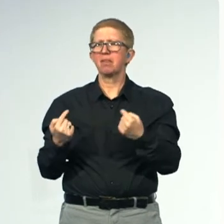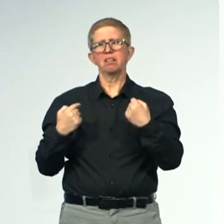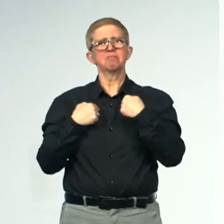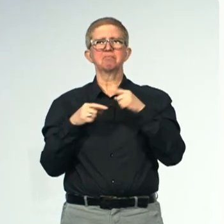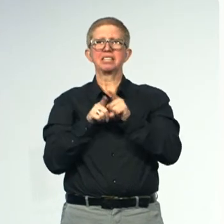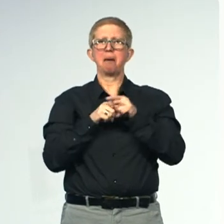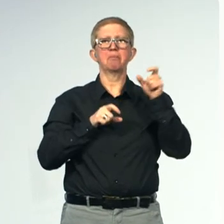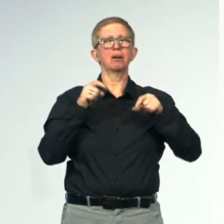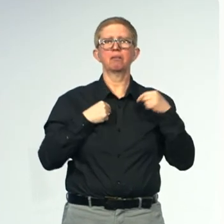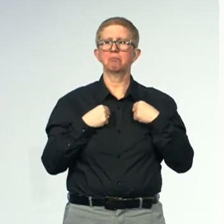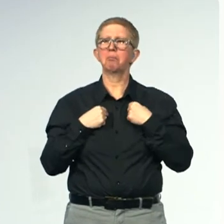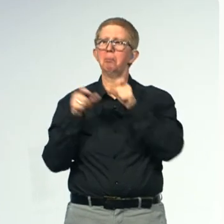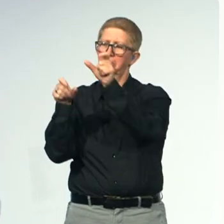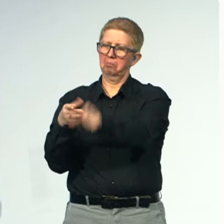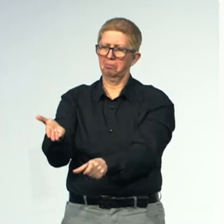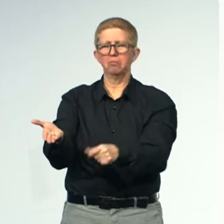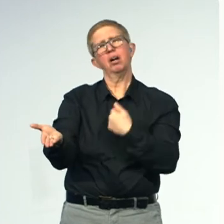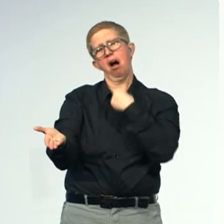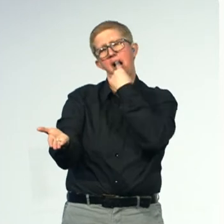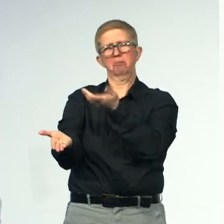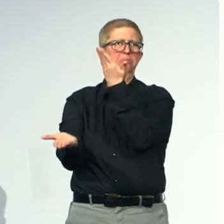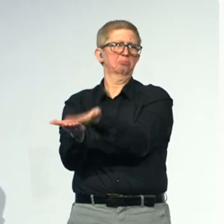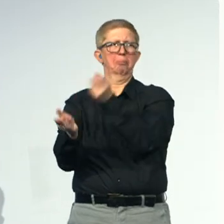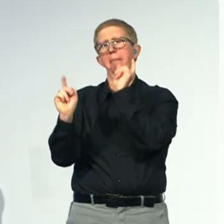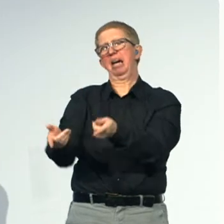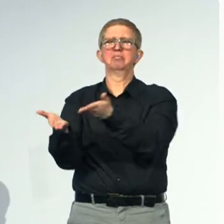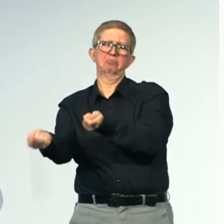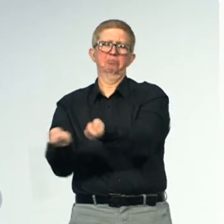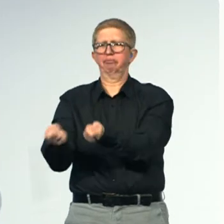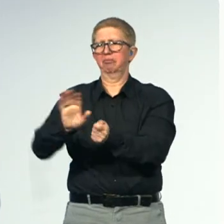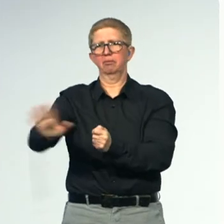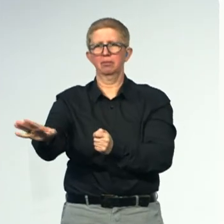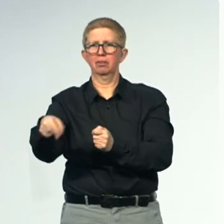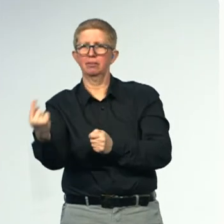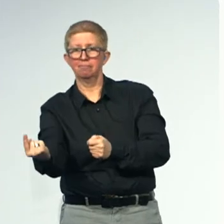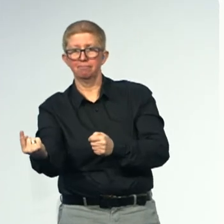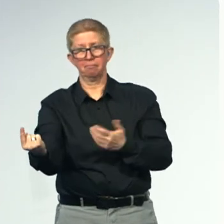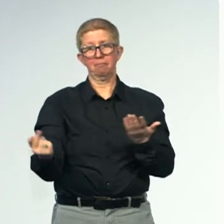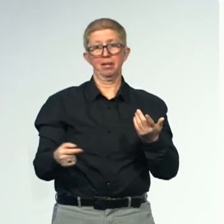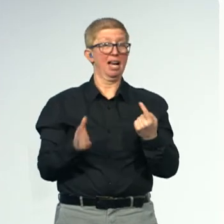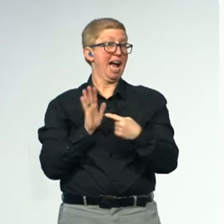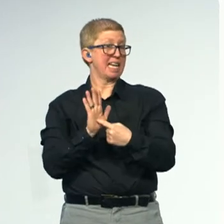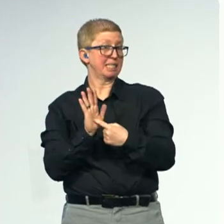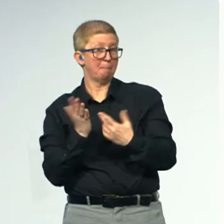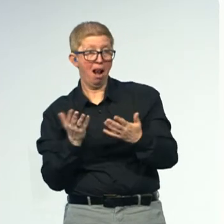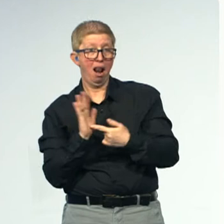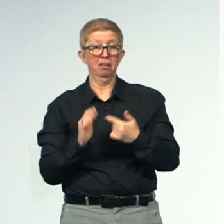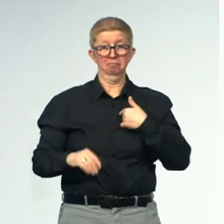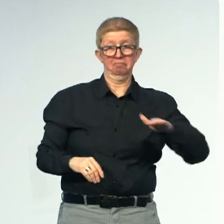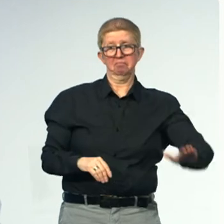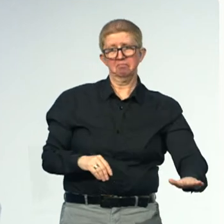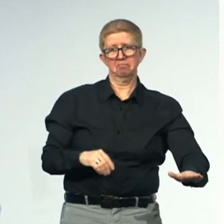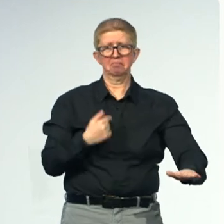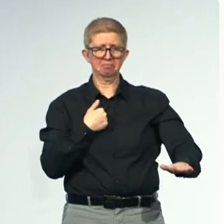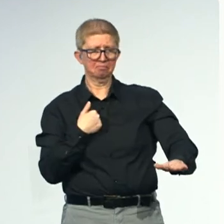how others see them. When I was little, I thought that it was something wrong with me for not being